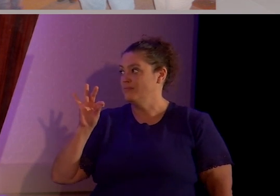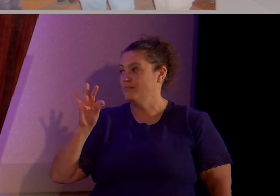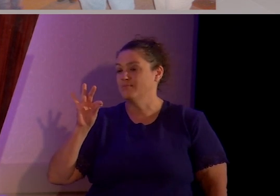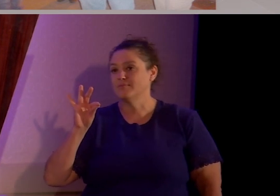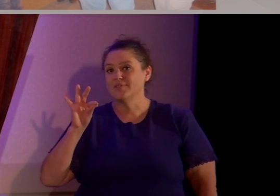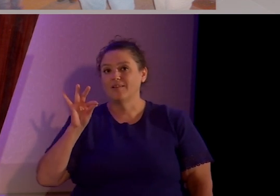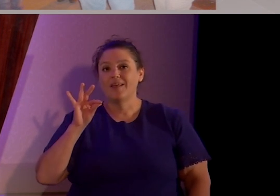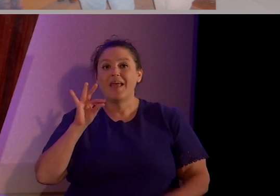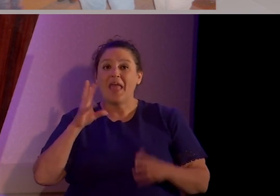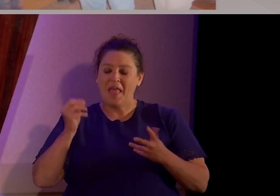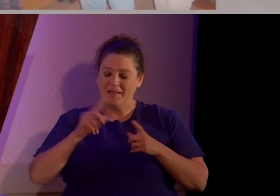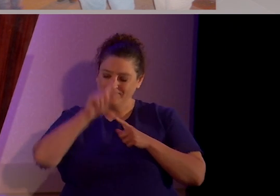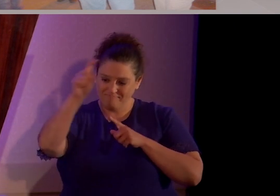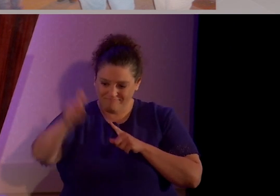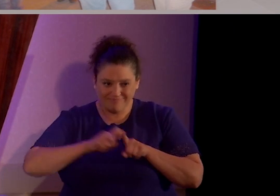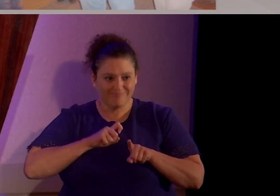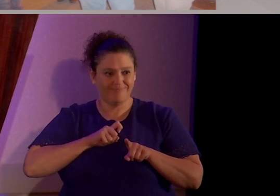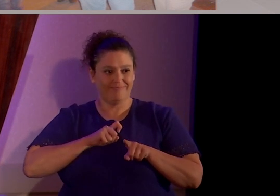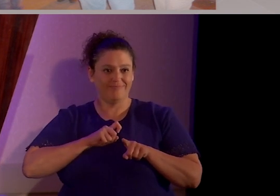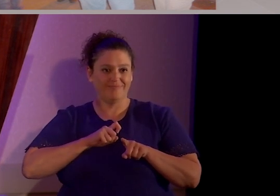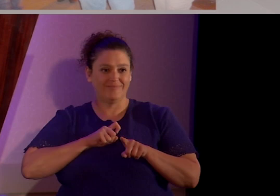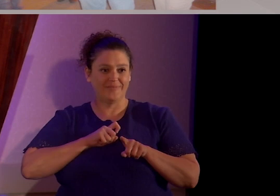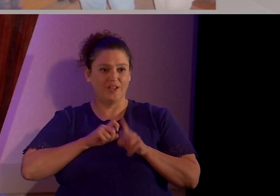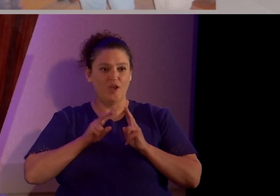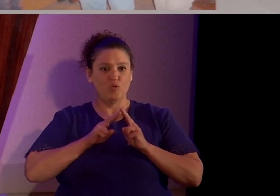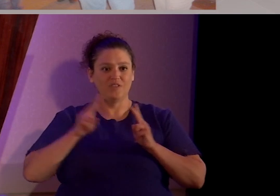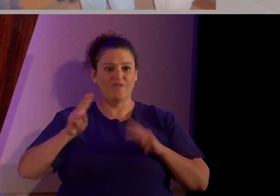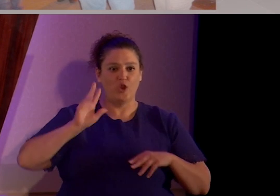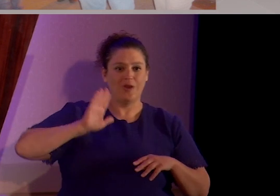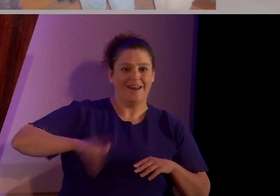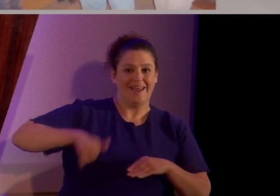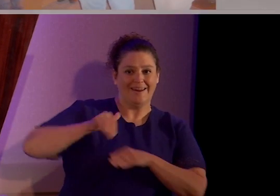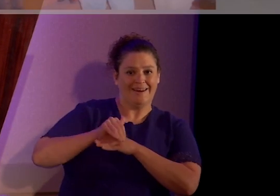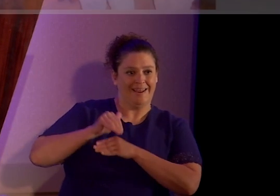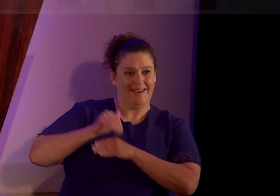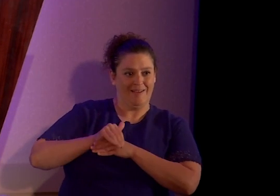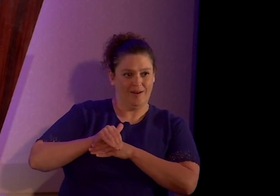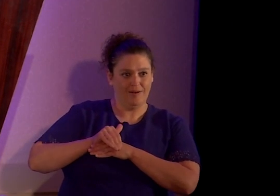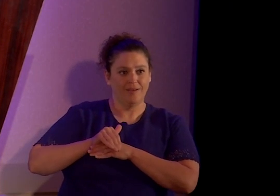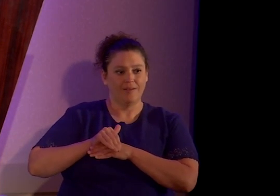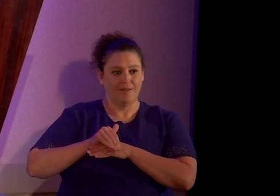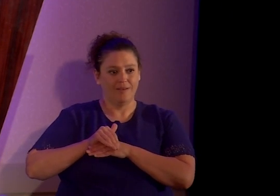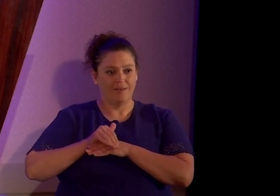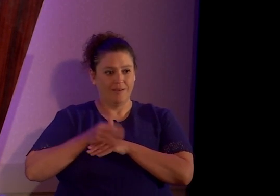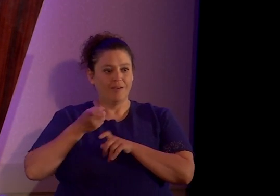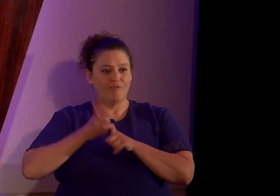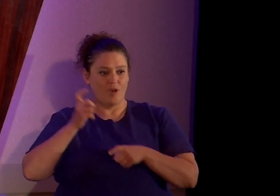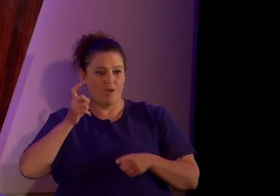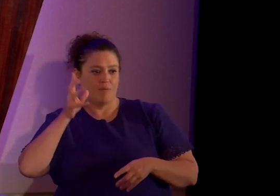I got a call very, very late that night from Grandot.